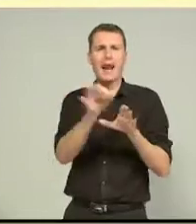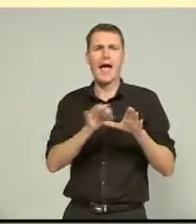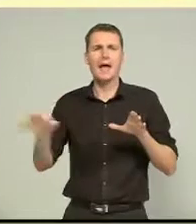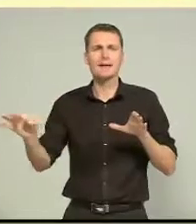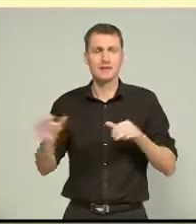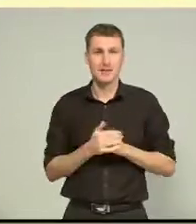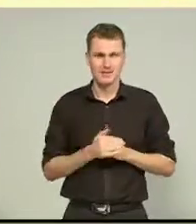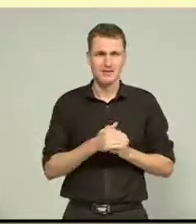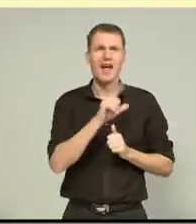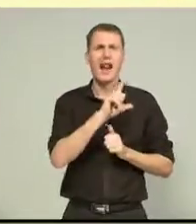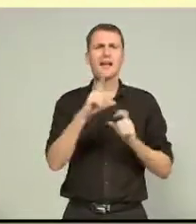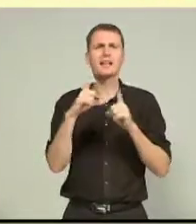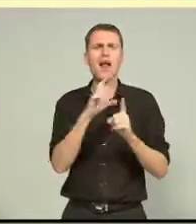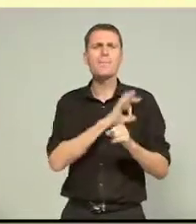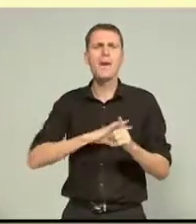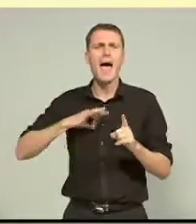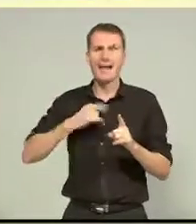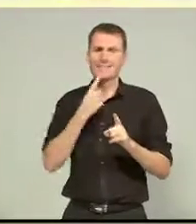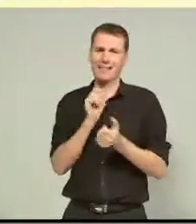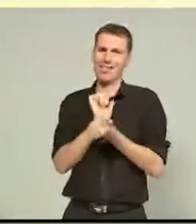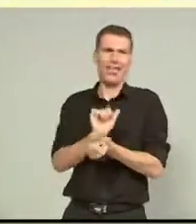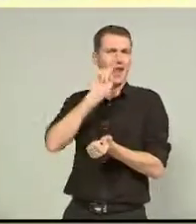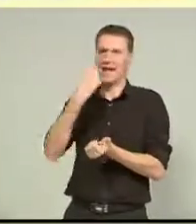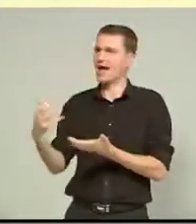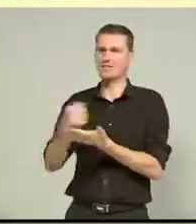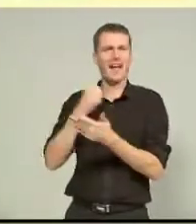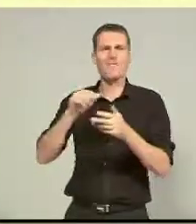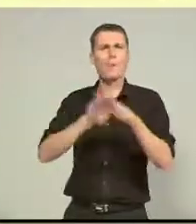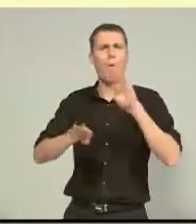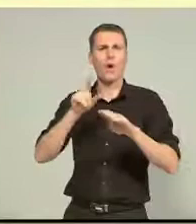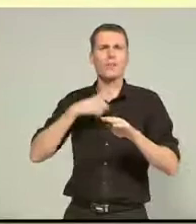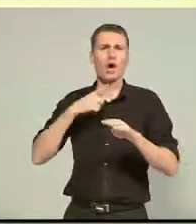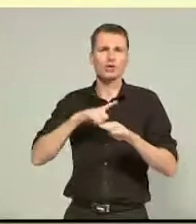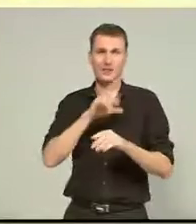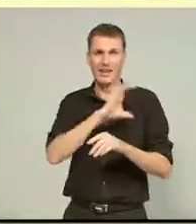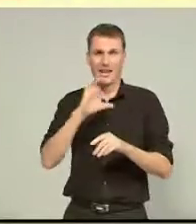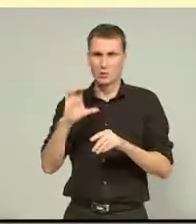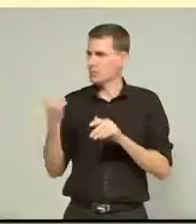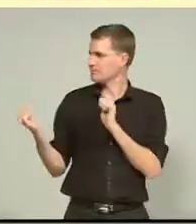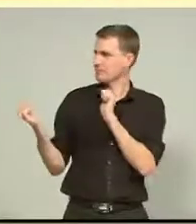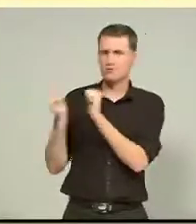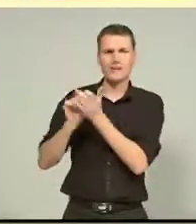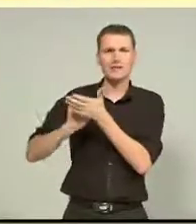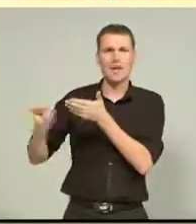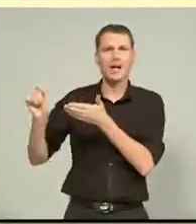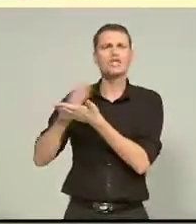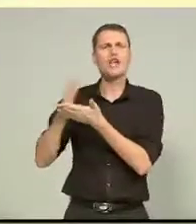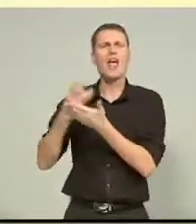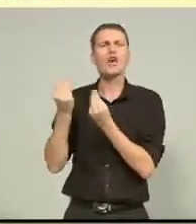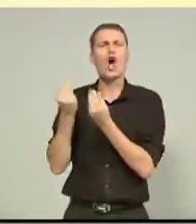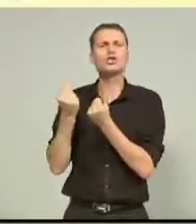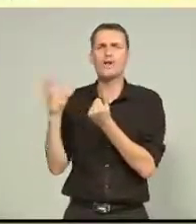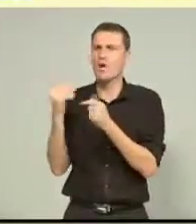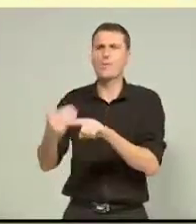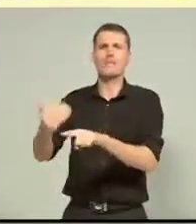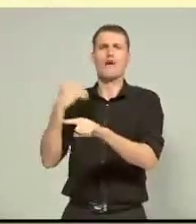her hands were tied to save the pool, because the council were bound by the cost-sharing agreement signed by the previous council. The